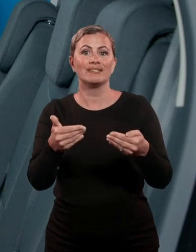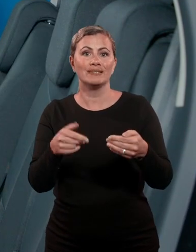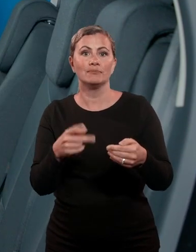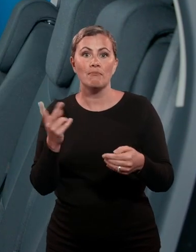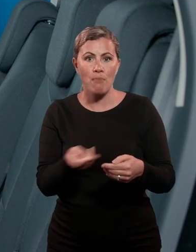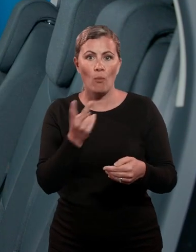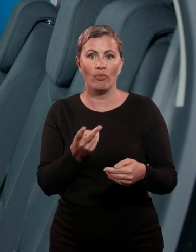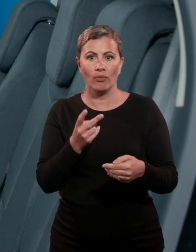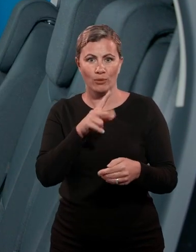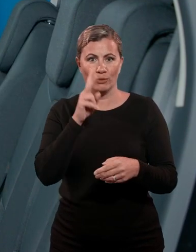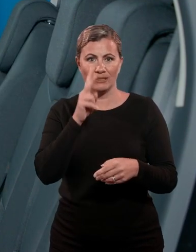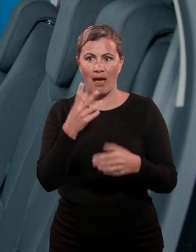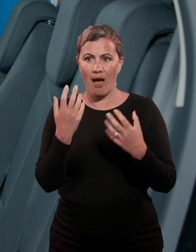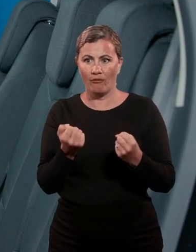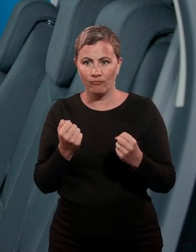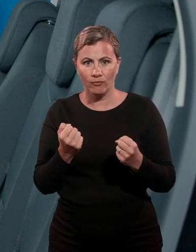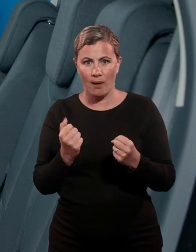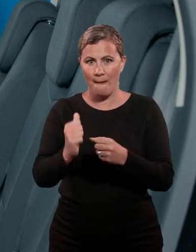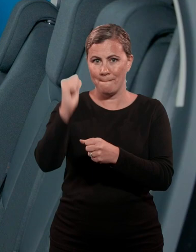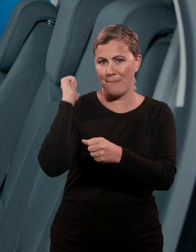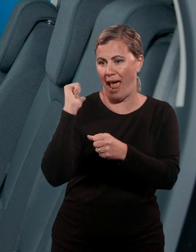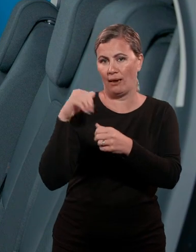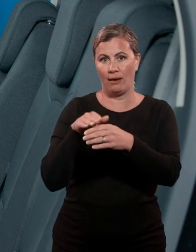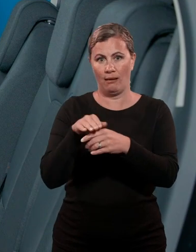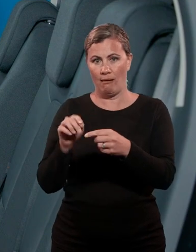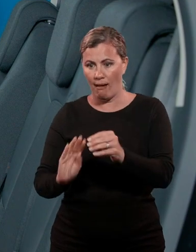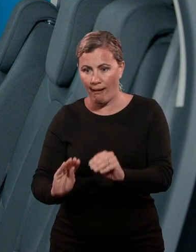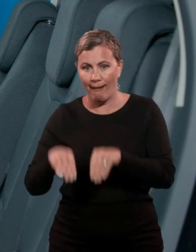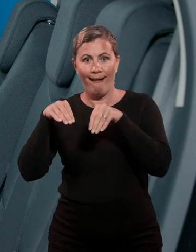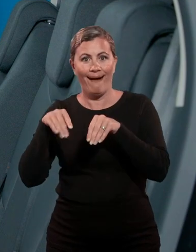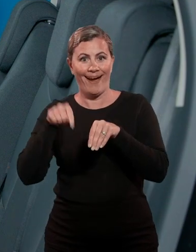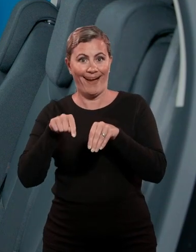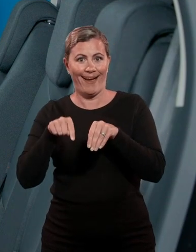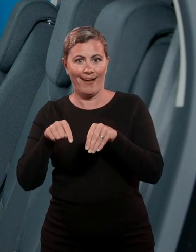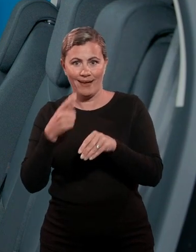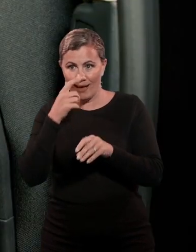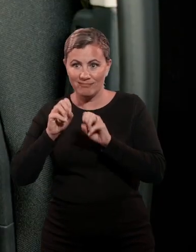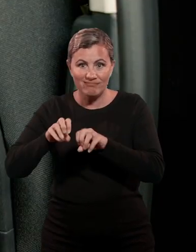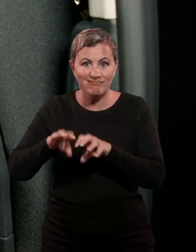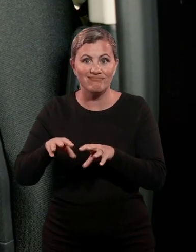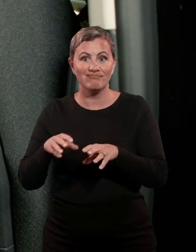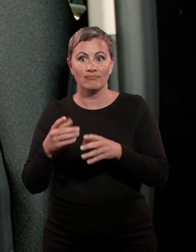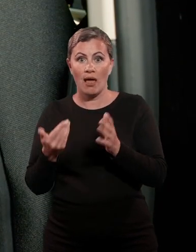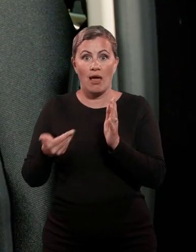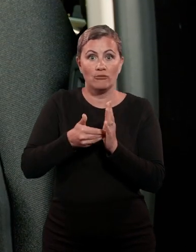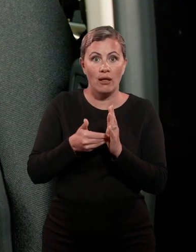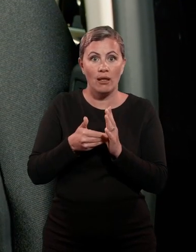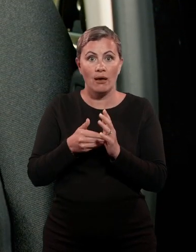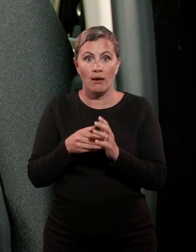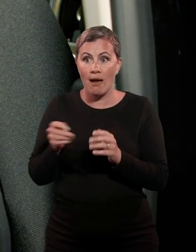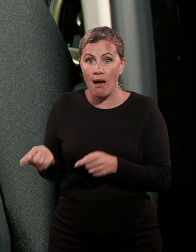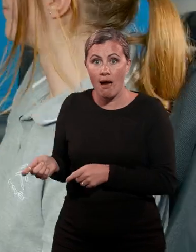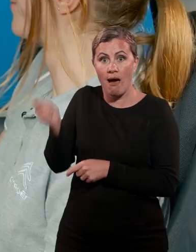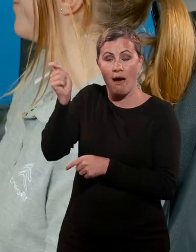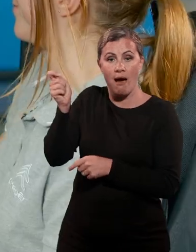In the rear of the front seats on both versions, you'll find a fold-down aircraft-style tray table. Other nice touches include